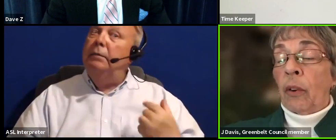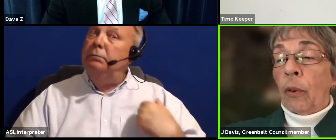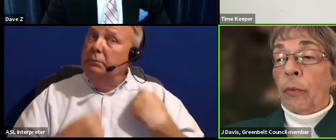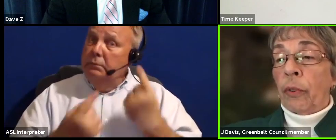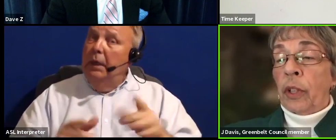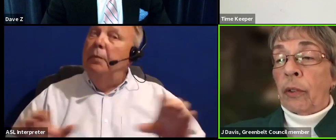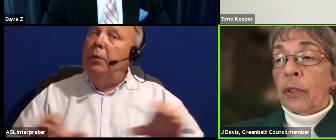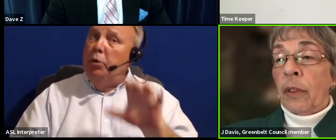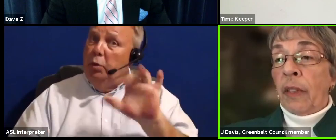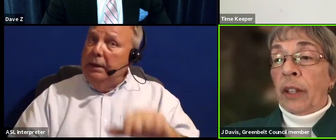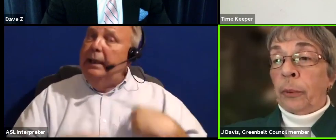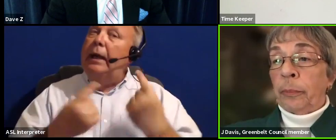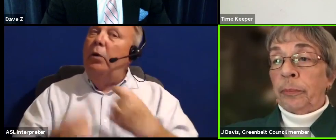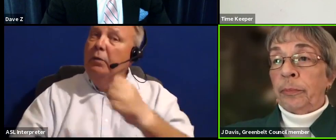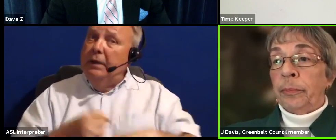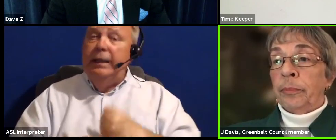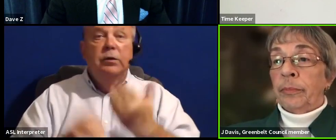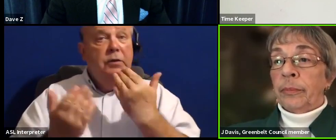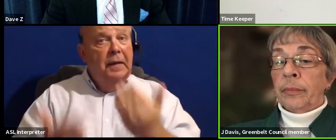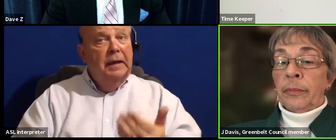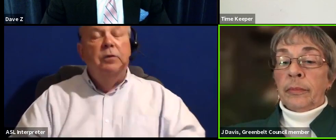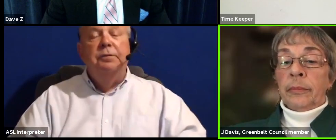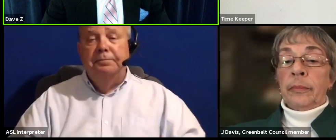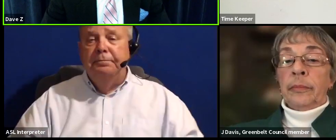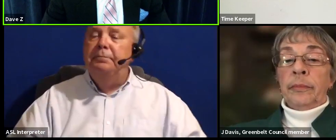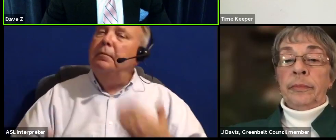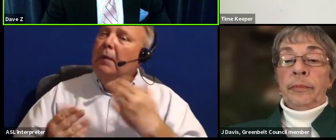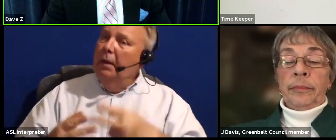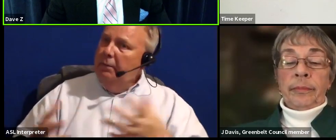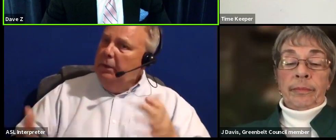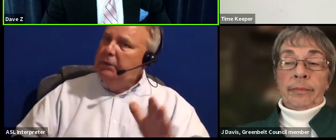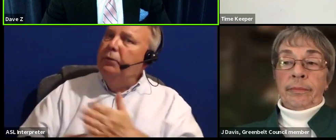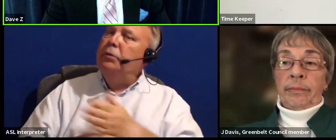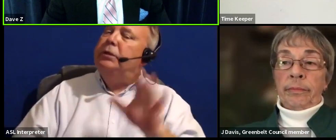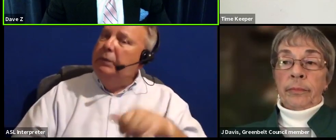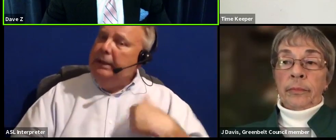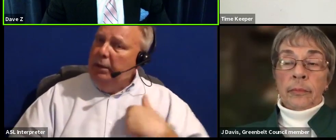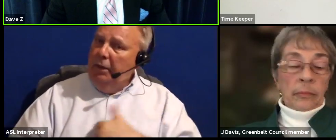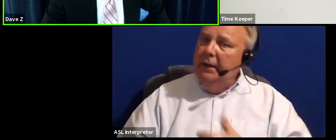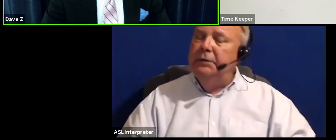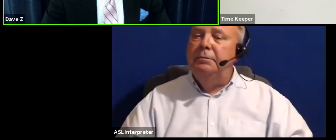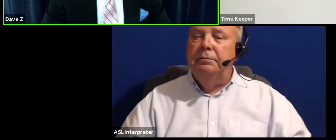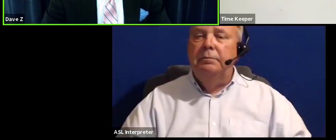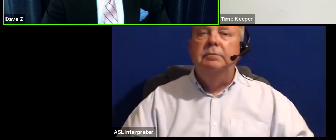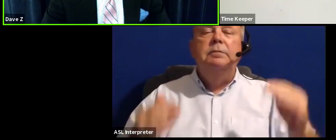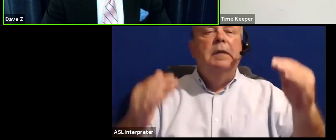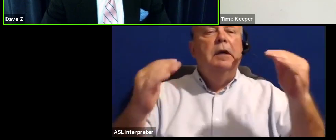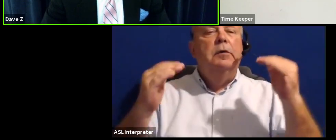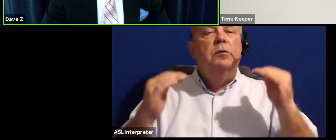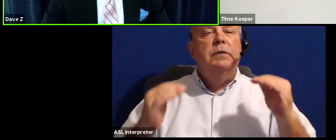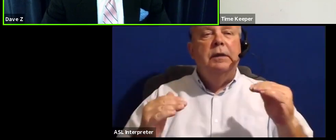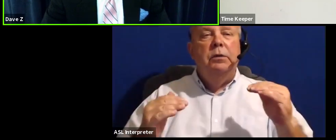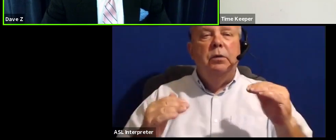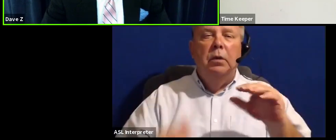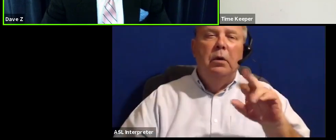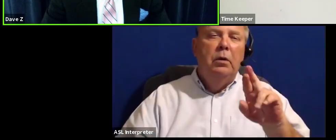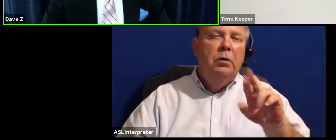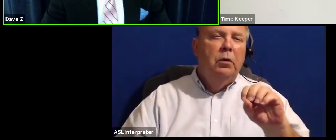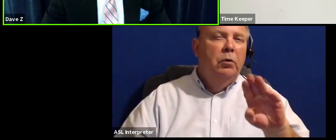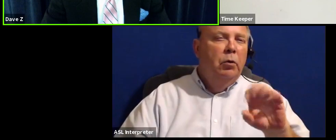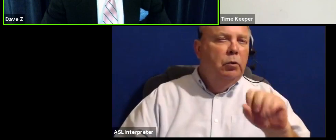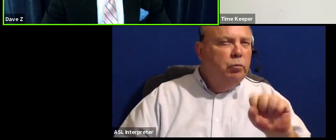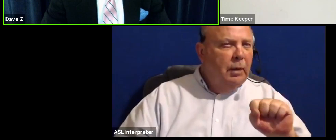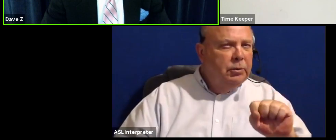doing that over the years. Thank you. Thank you very much for sharing all that with us. We move now to Mr. Roberts.